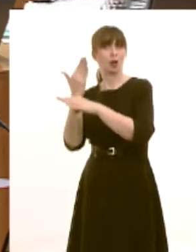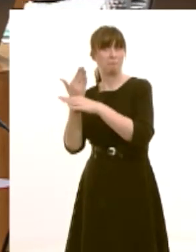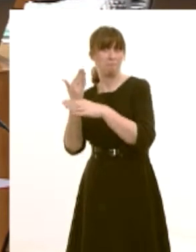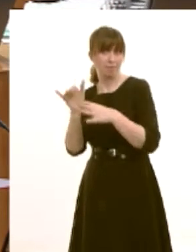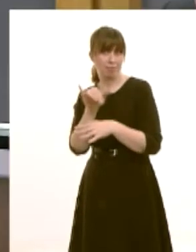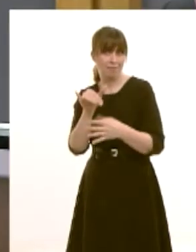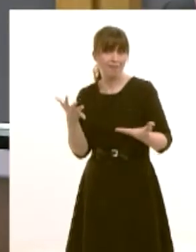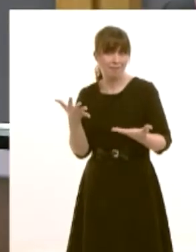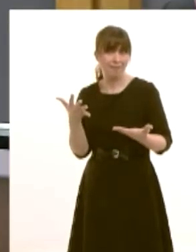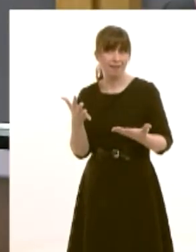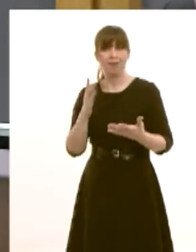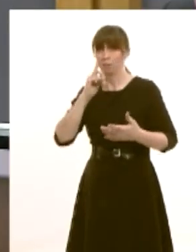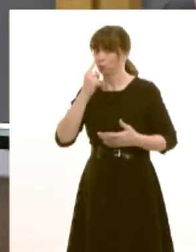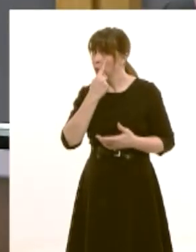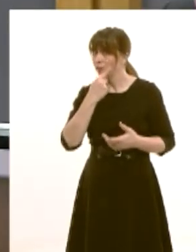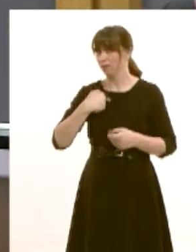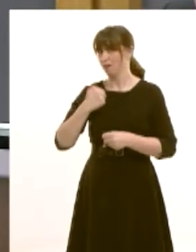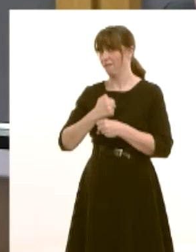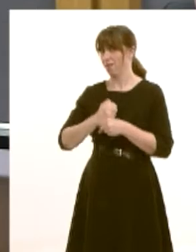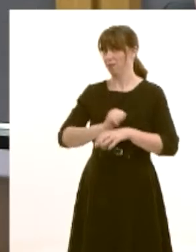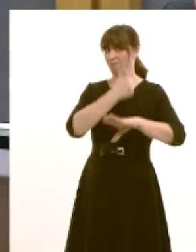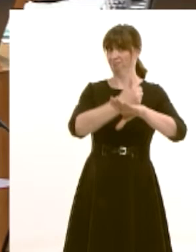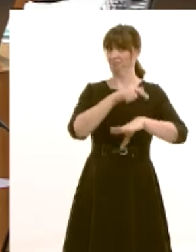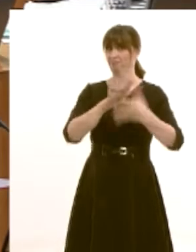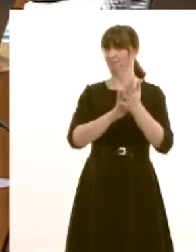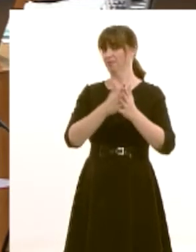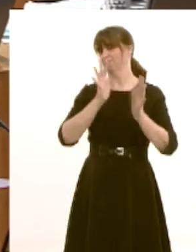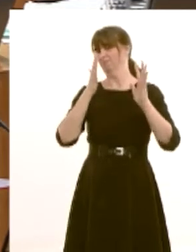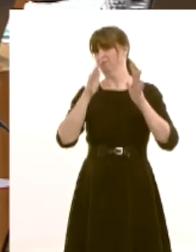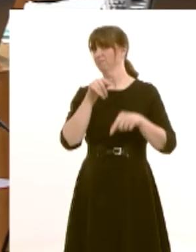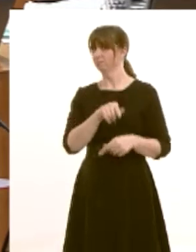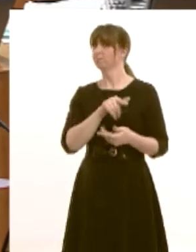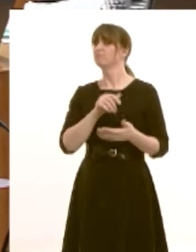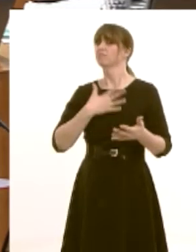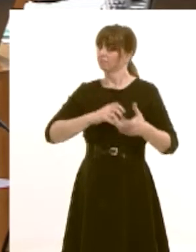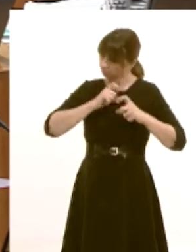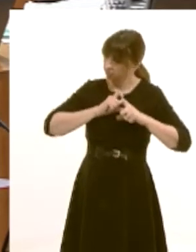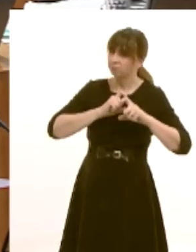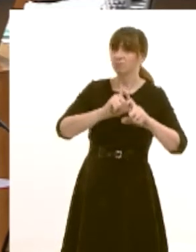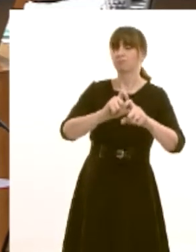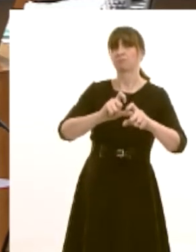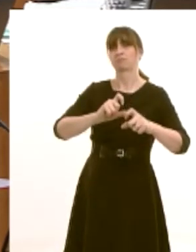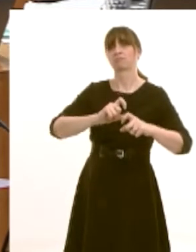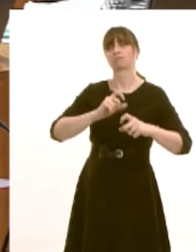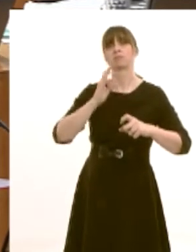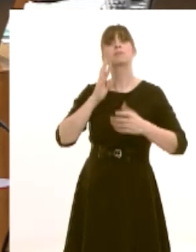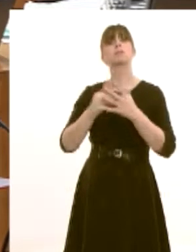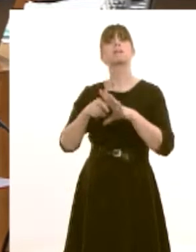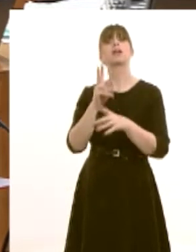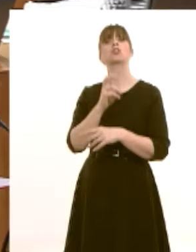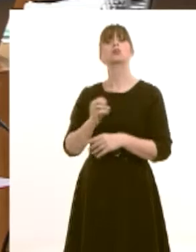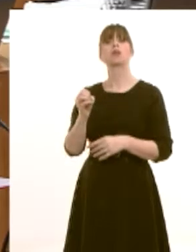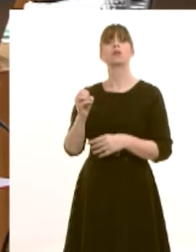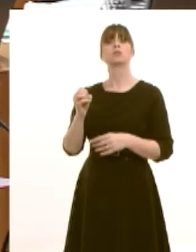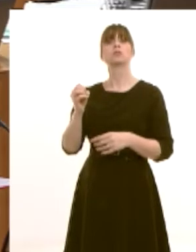shows that what we've been doing as the government is extremely successful and our intention is to ensure that this will be enhanced after made to those of